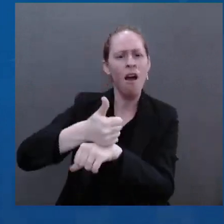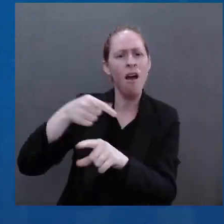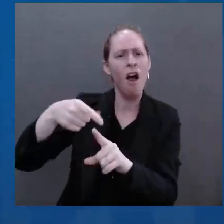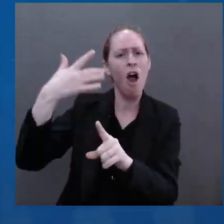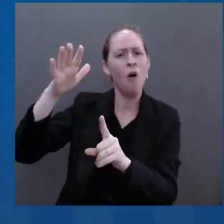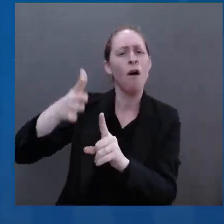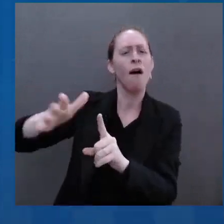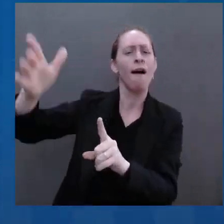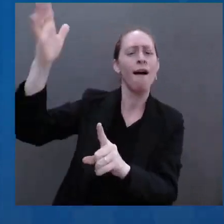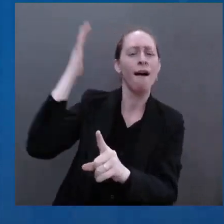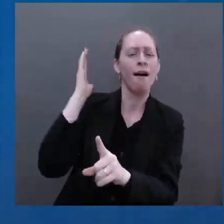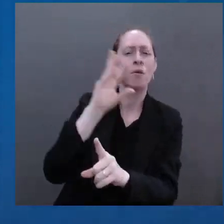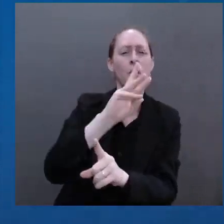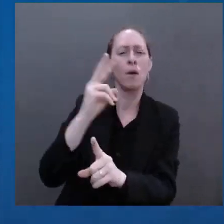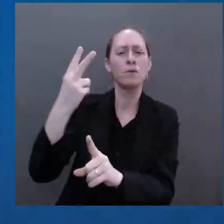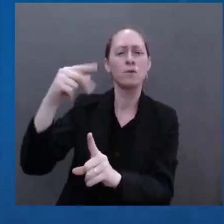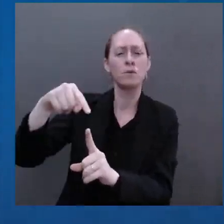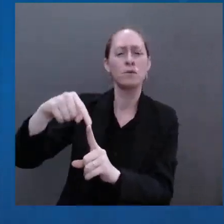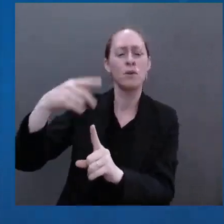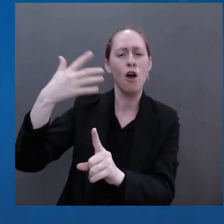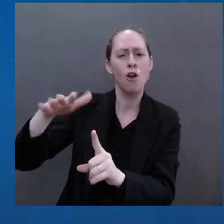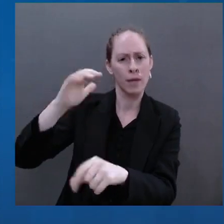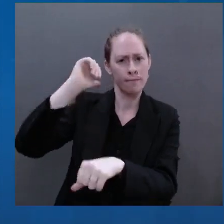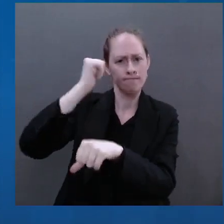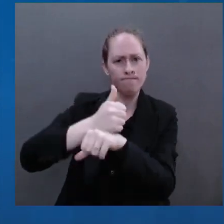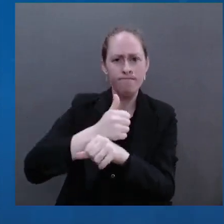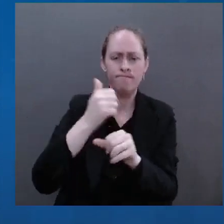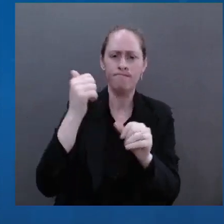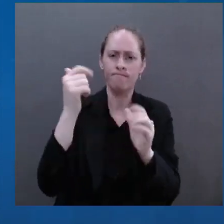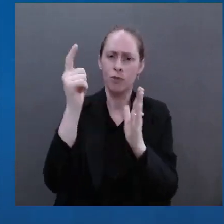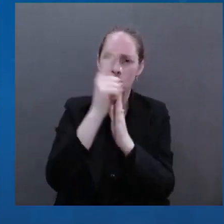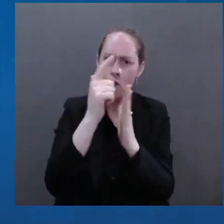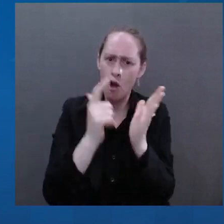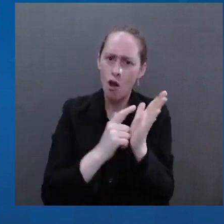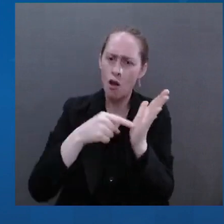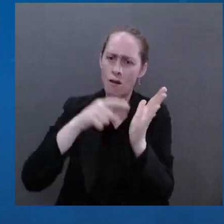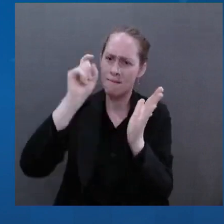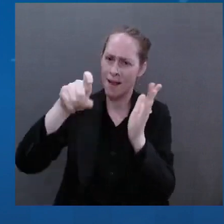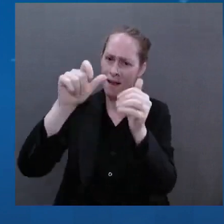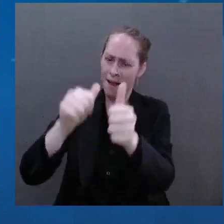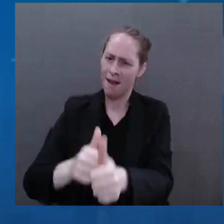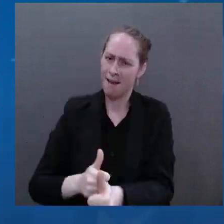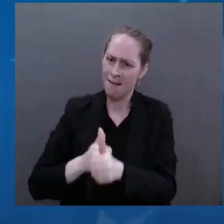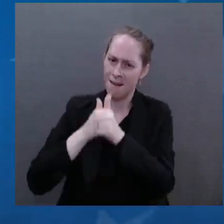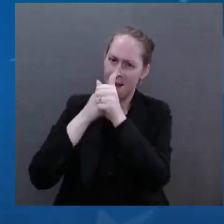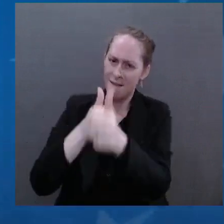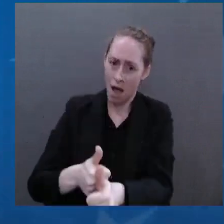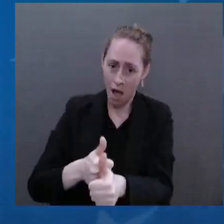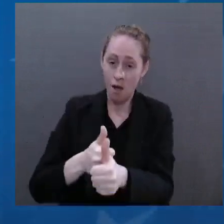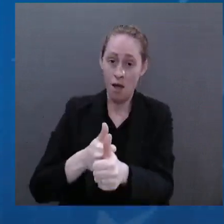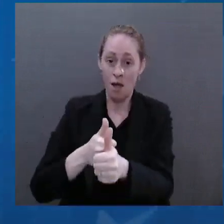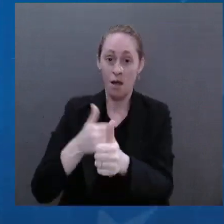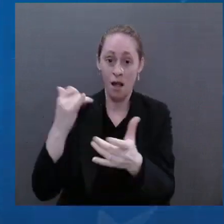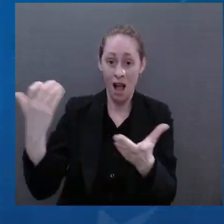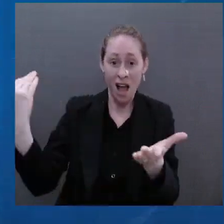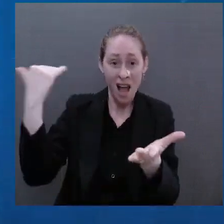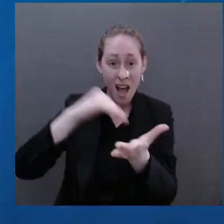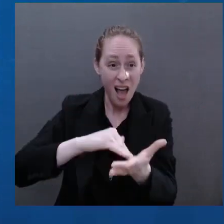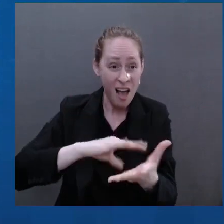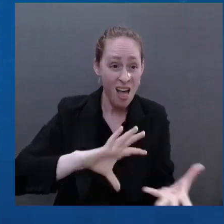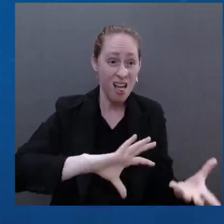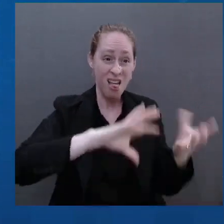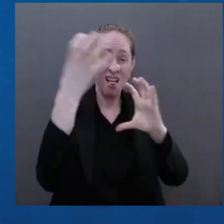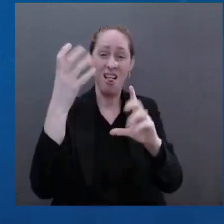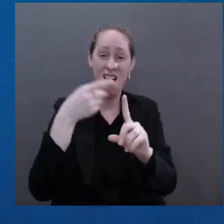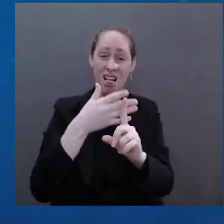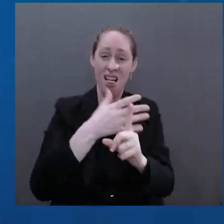We cannot go back to that. We cannot. The gravity of the threat is why the